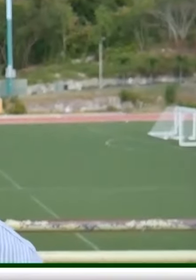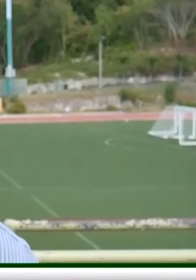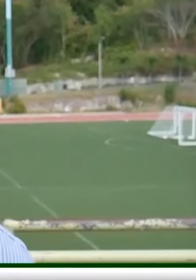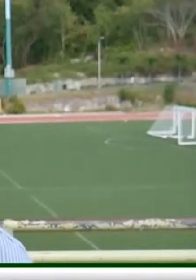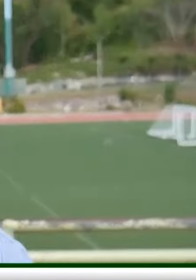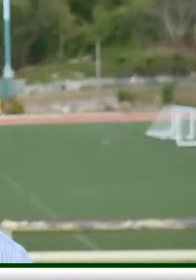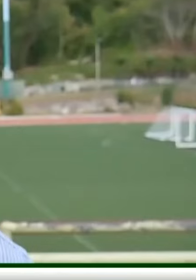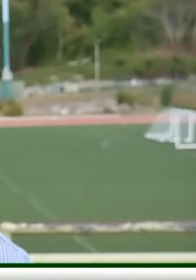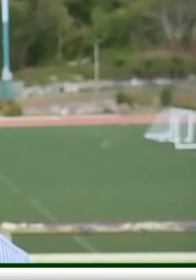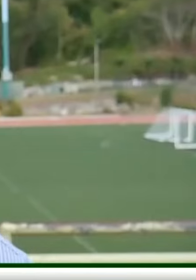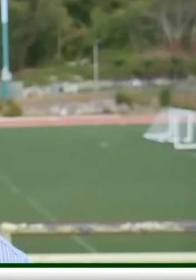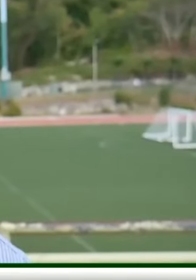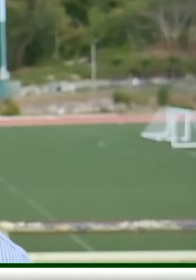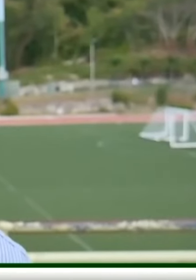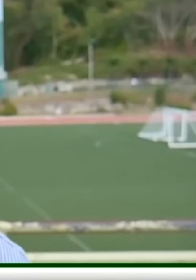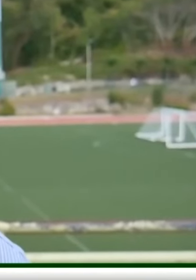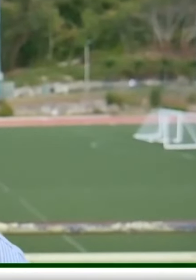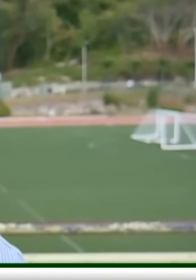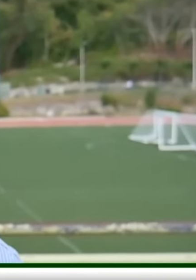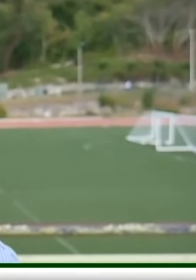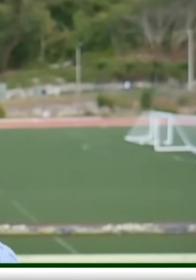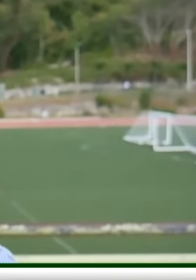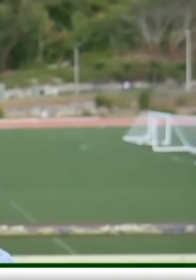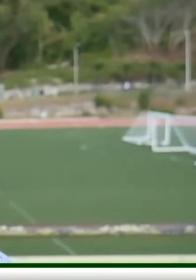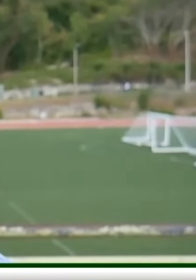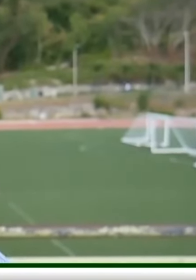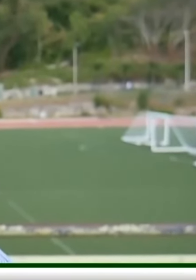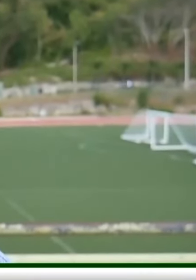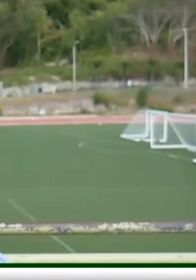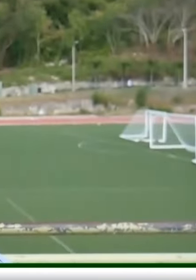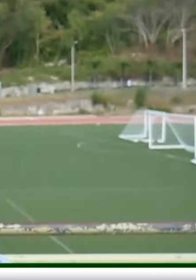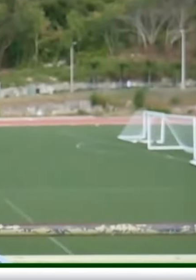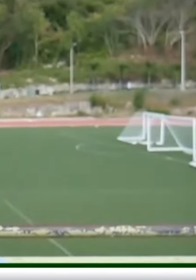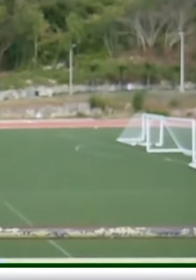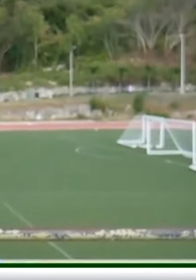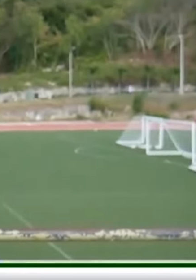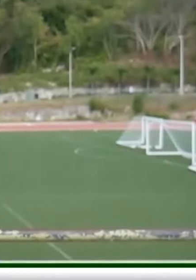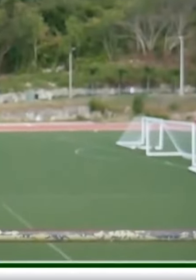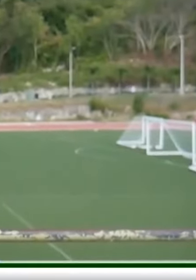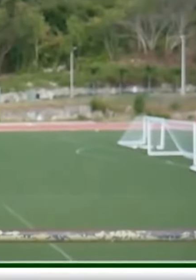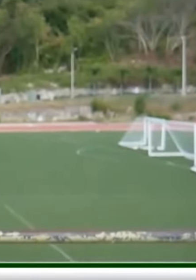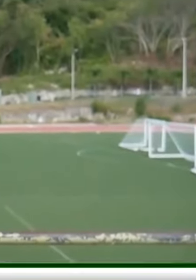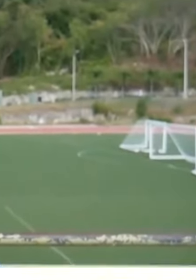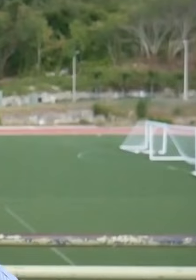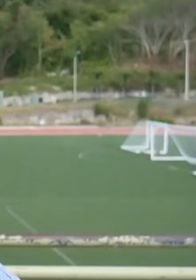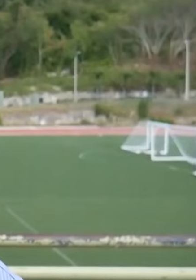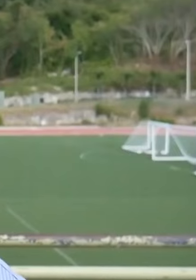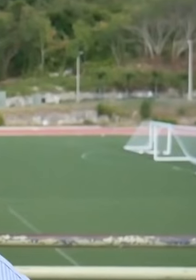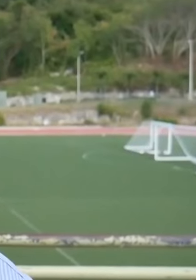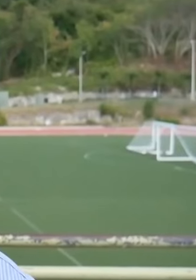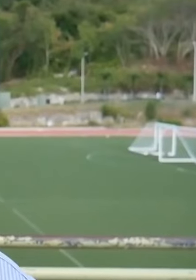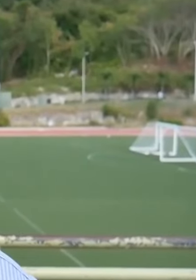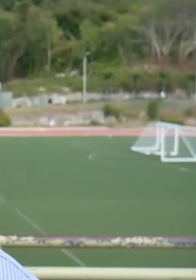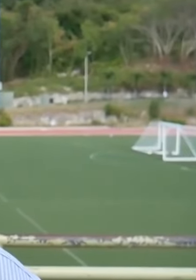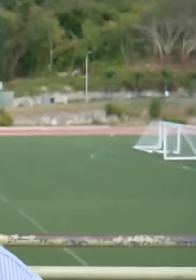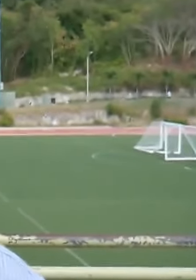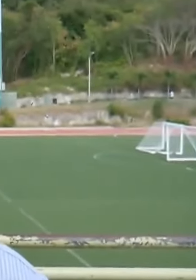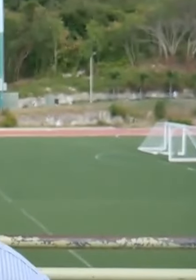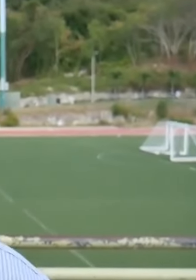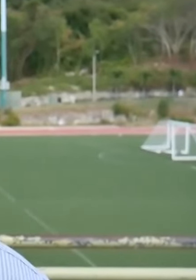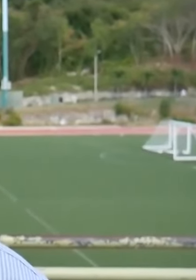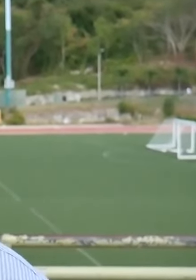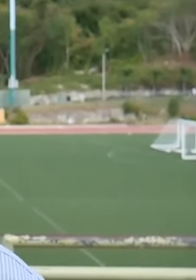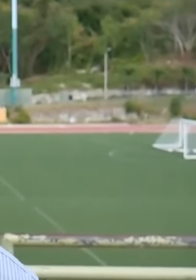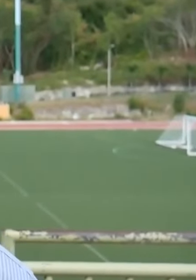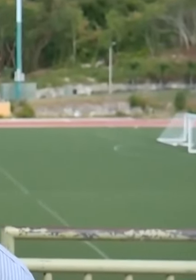gifted us some money. I don't want to say the amount but that was very instrumental in us getting the track. Also, to start the poor Barbados too as well,